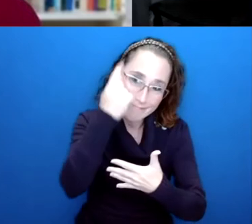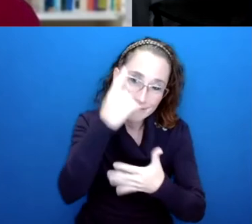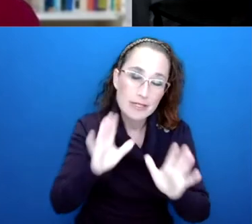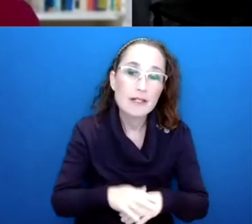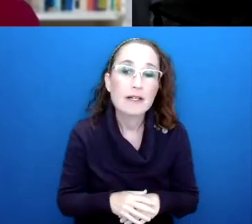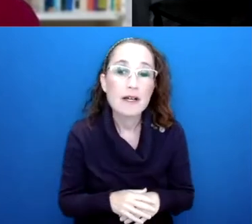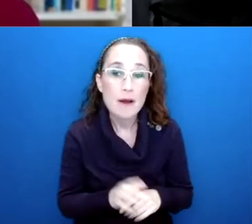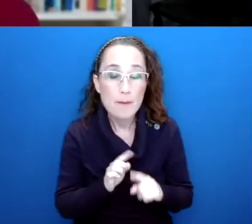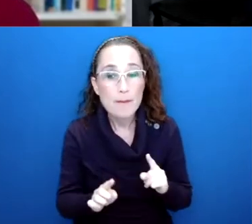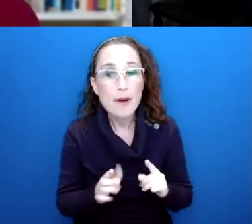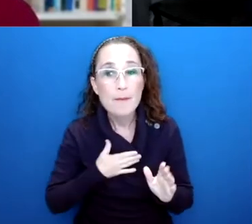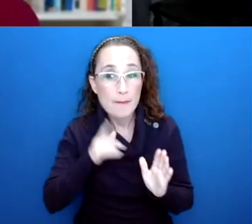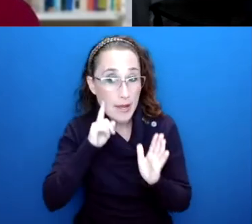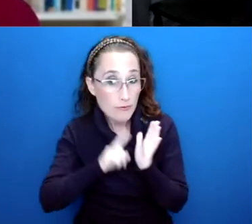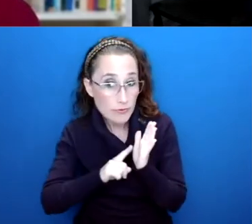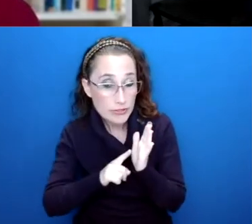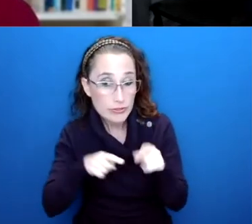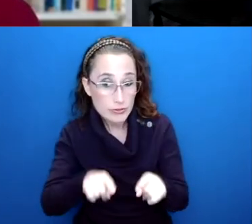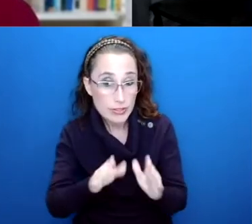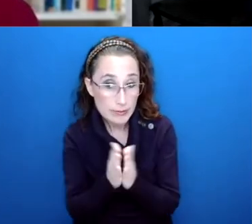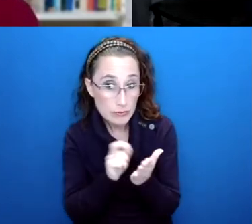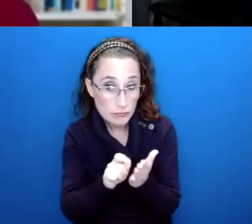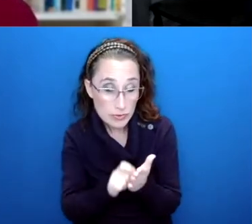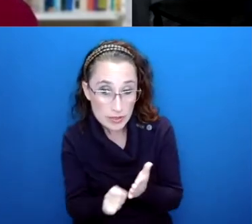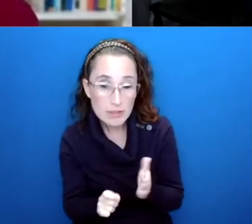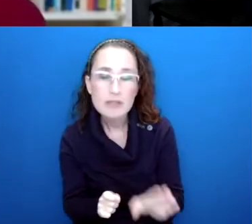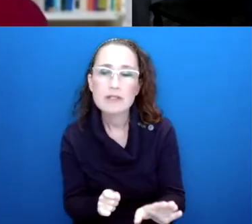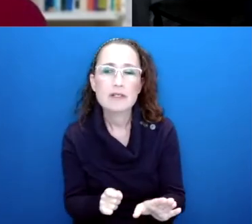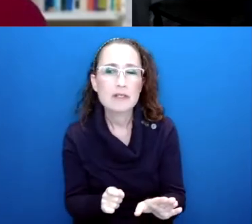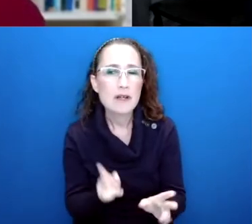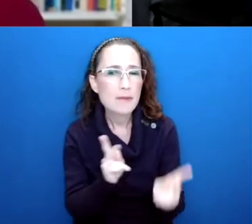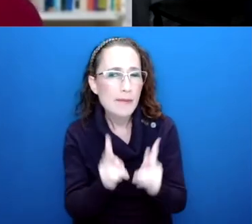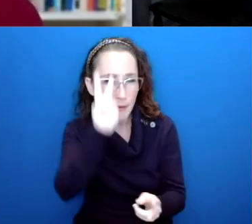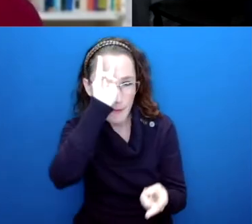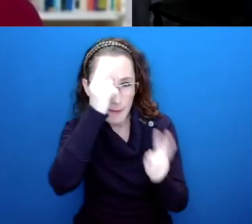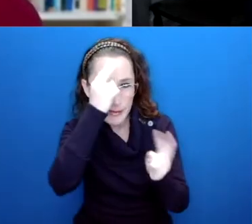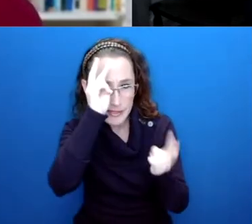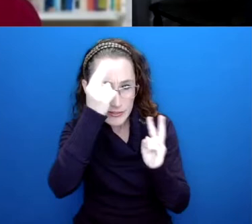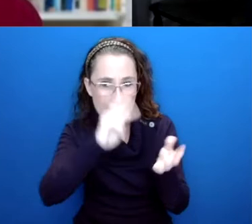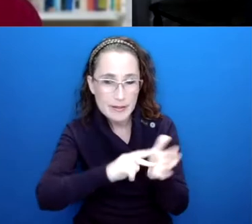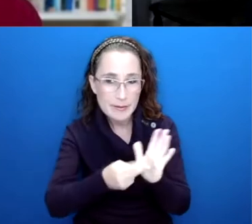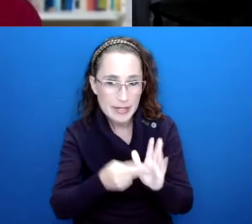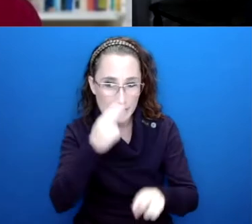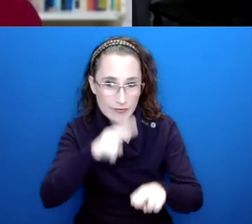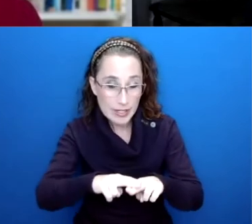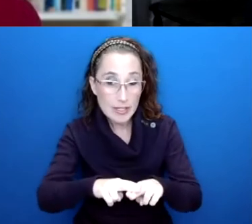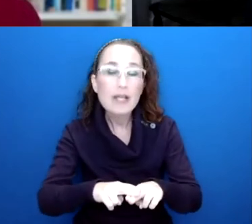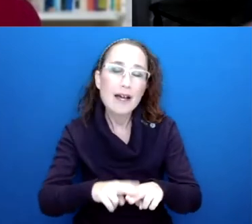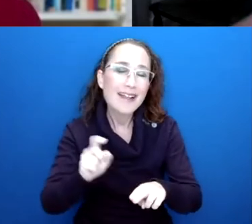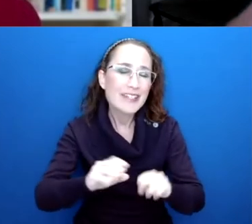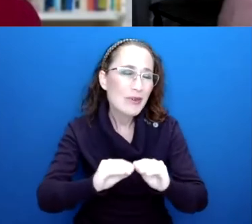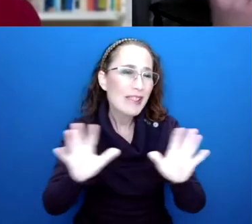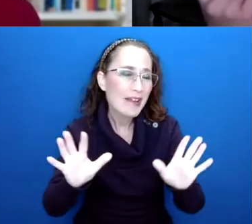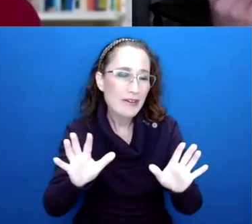the research I've done in the course of writing this book, that we have a number of misunderstandings, I think about fun that are useful to clear up and,